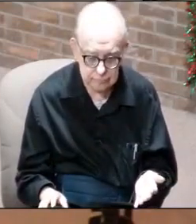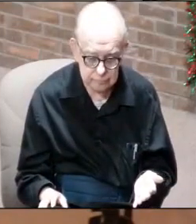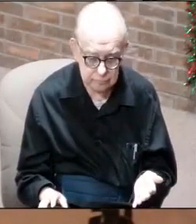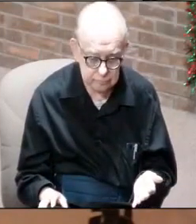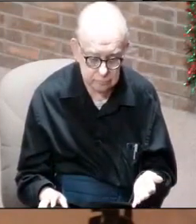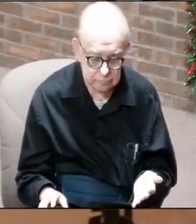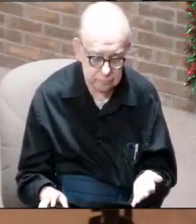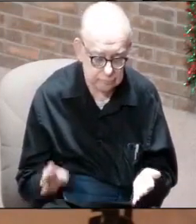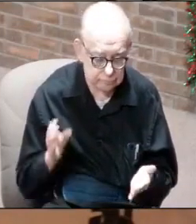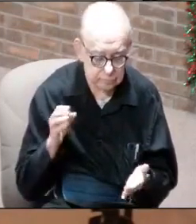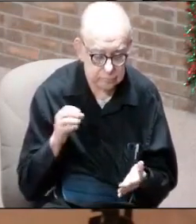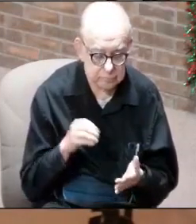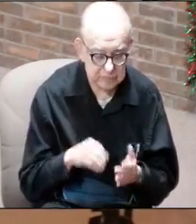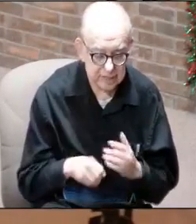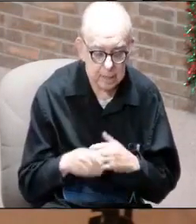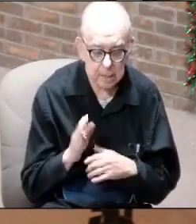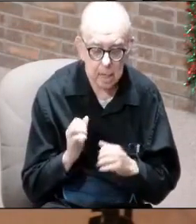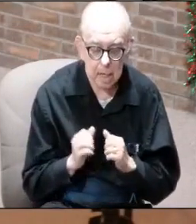in God we trust.